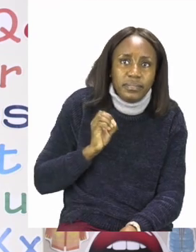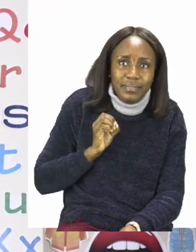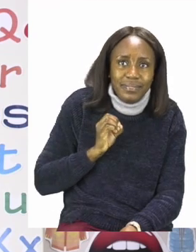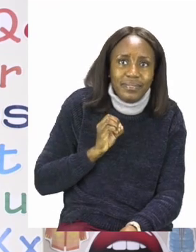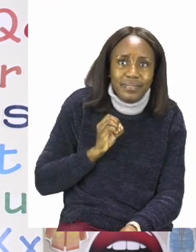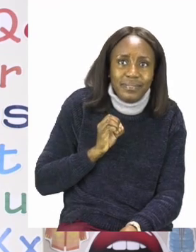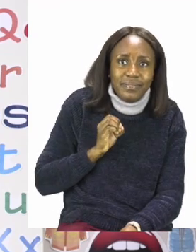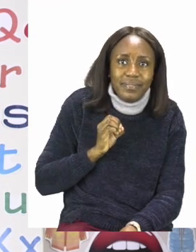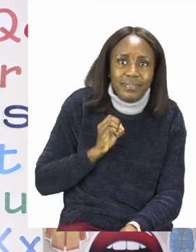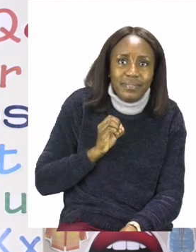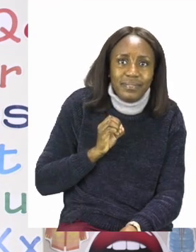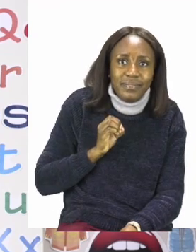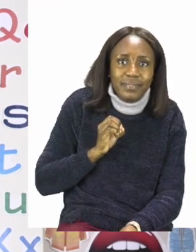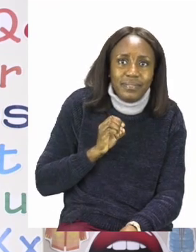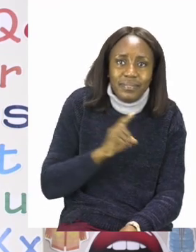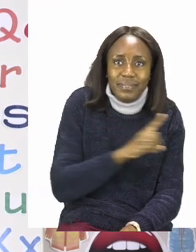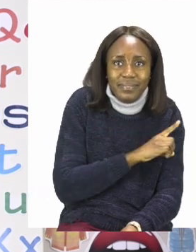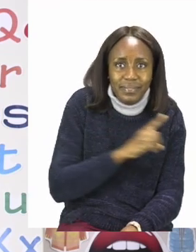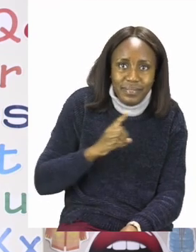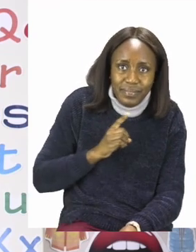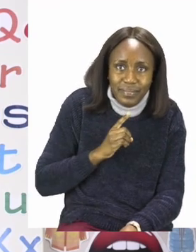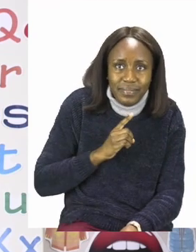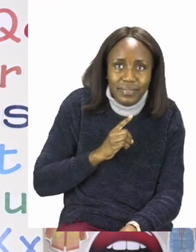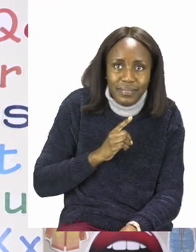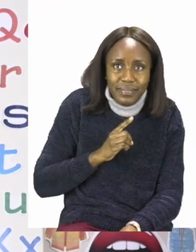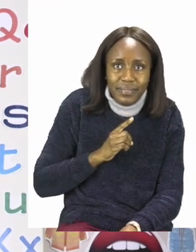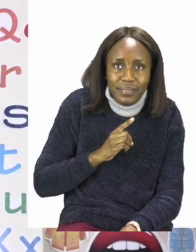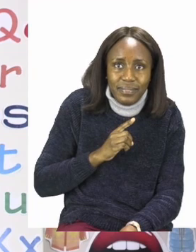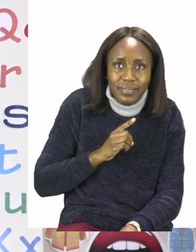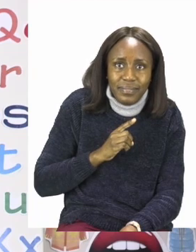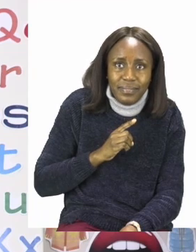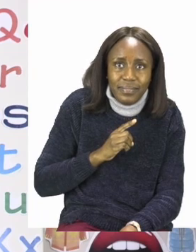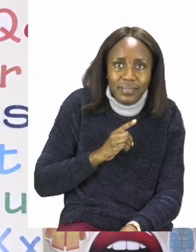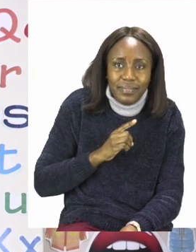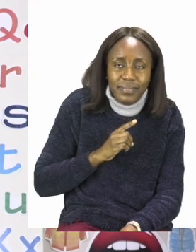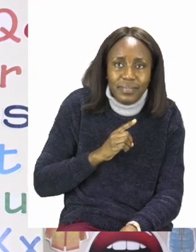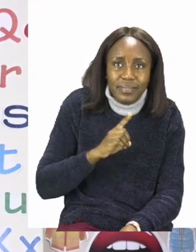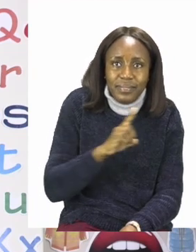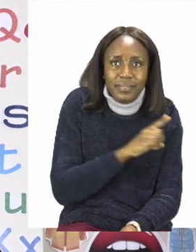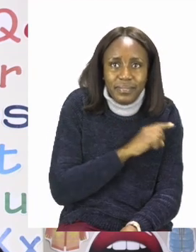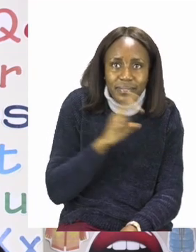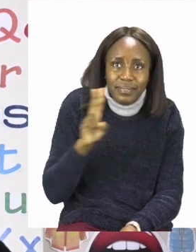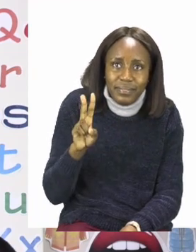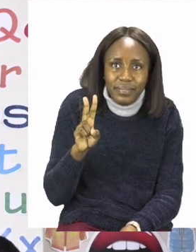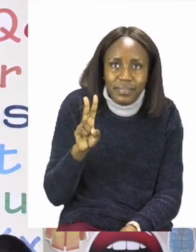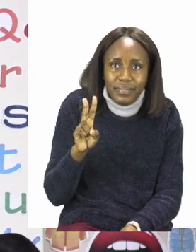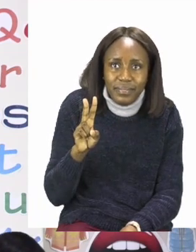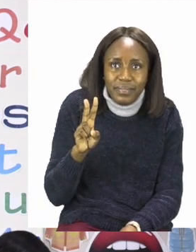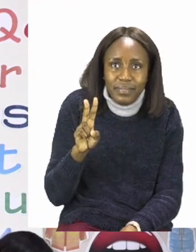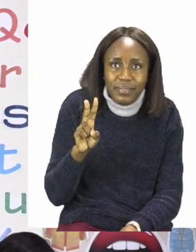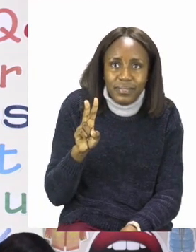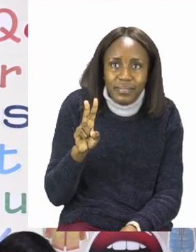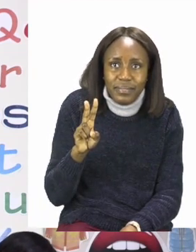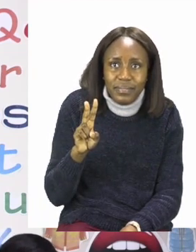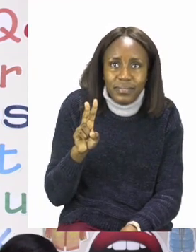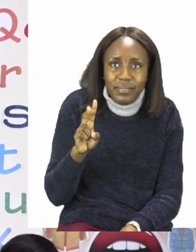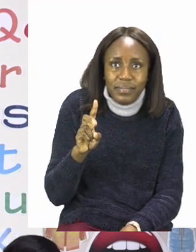11. There we go. 12. I'm almost there.